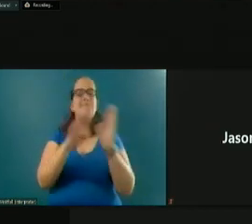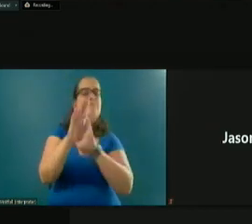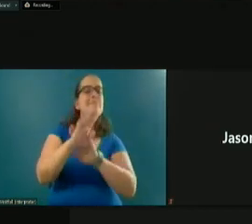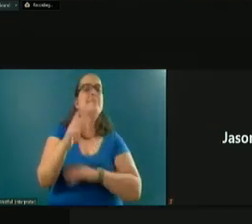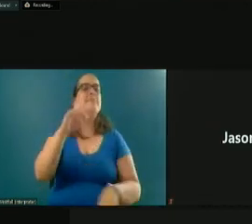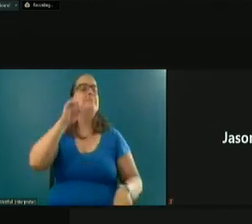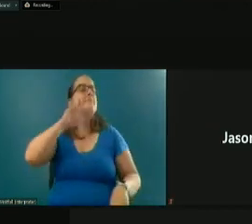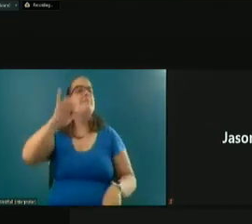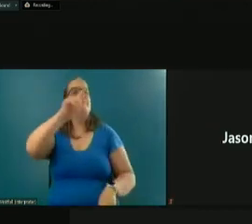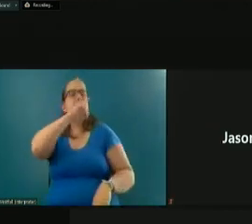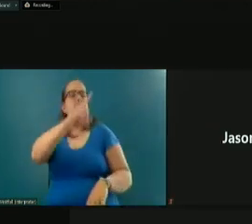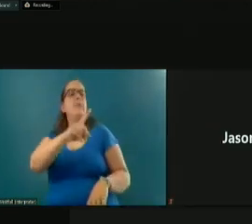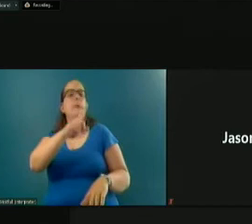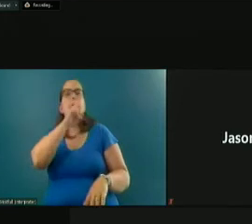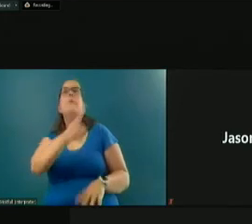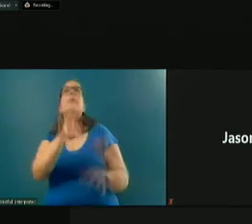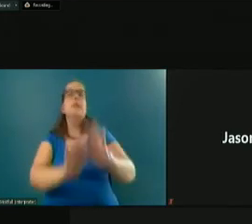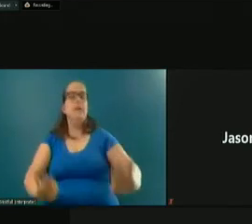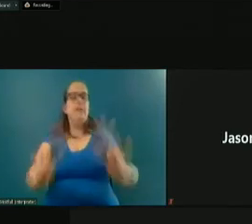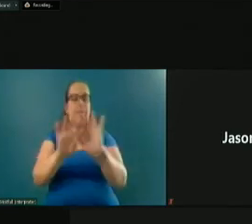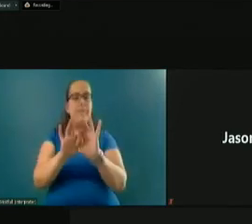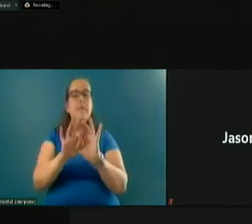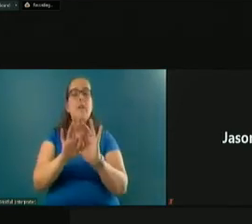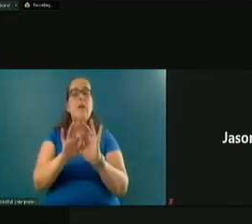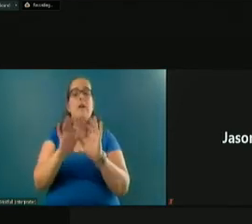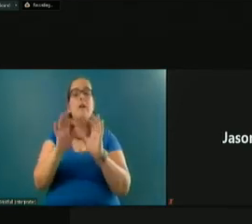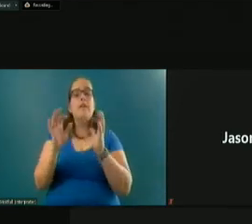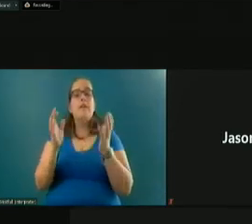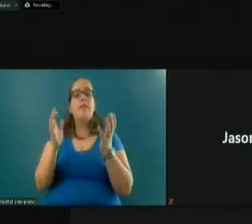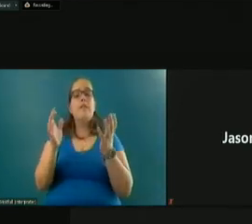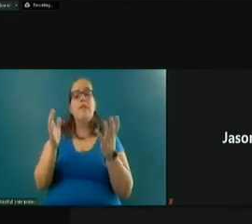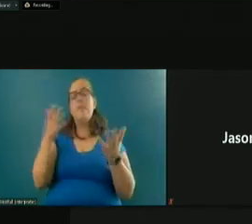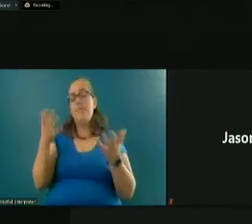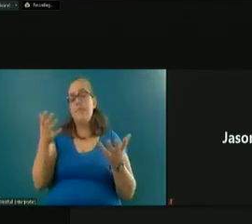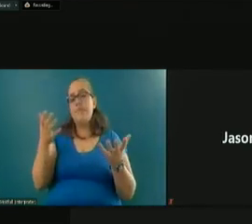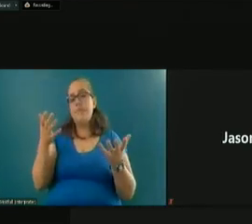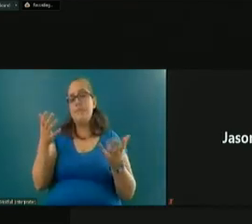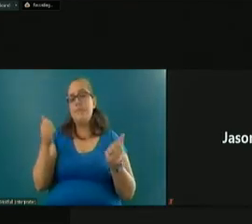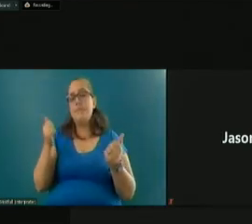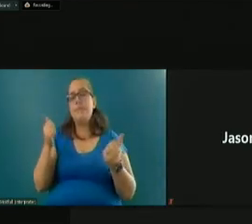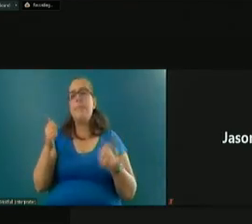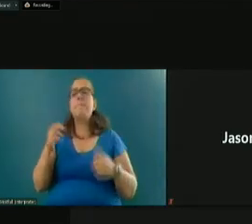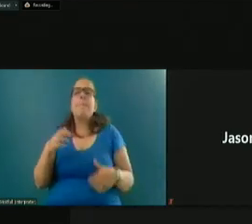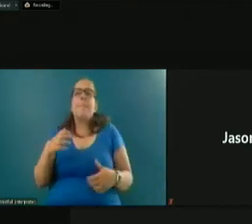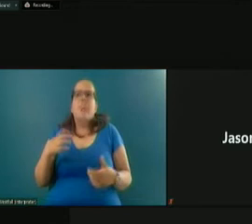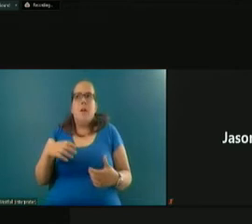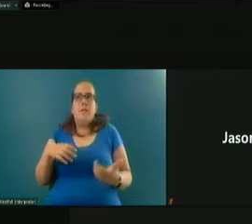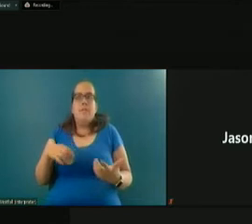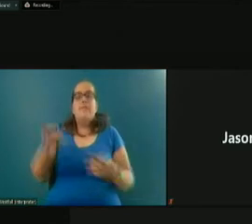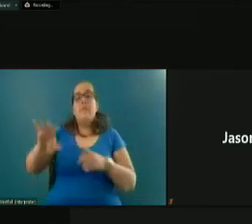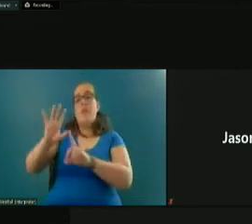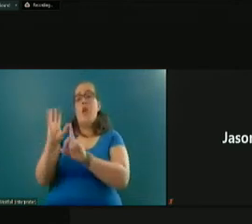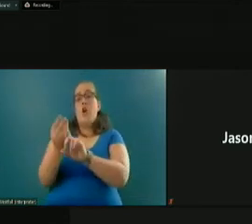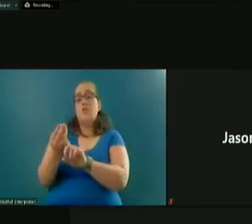really, really important. And the culture means that our staff